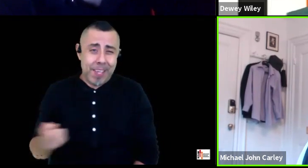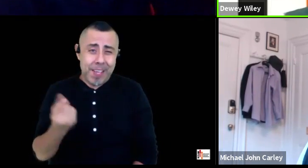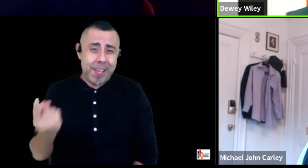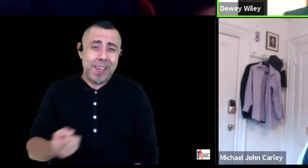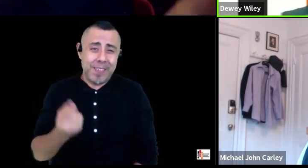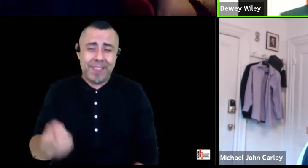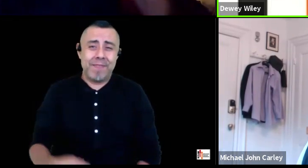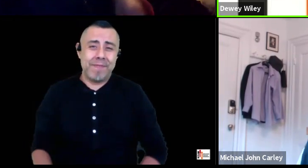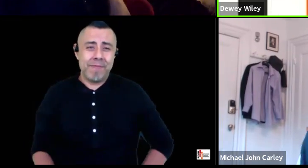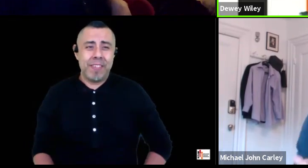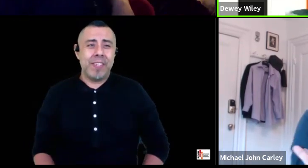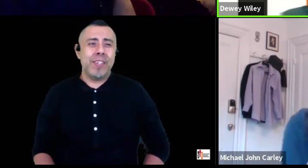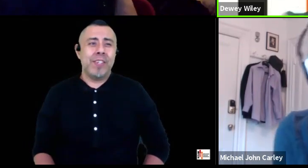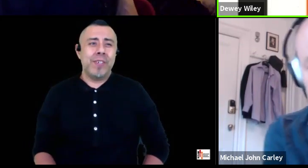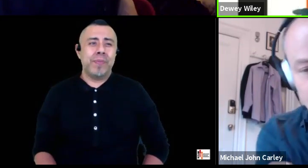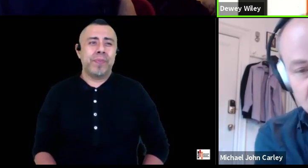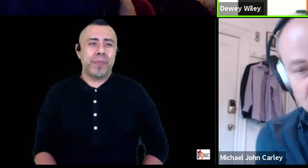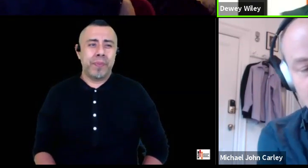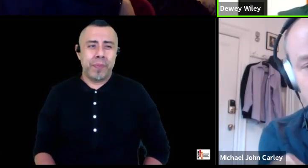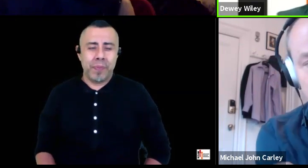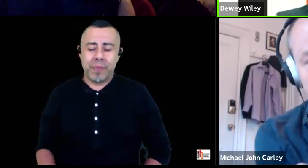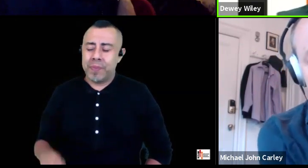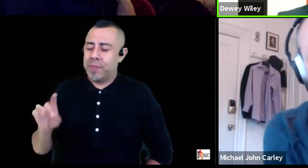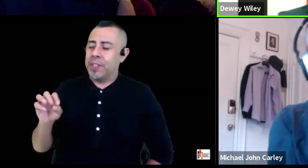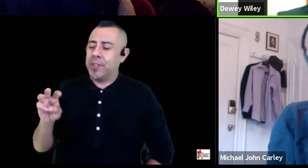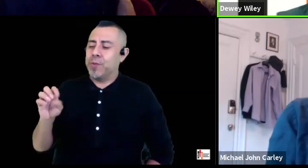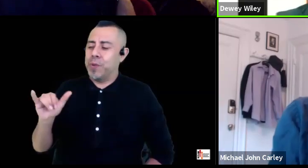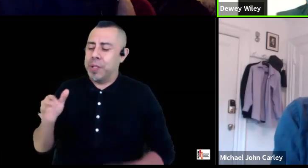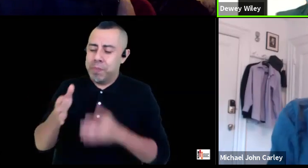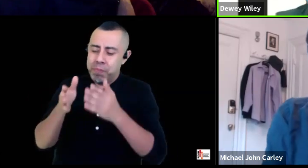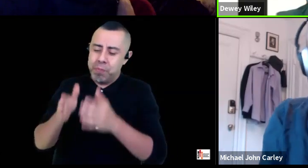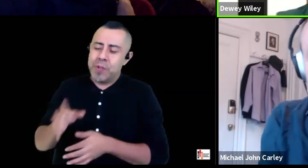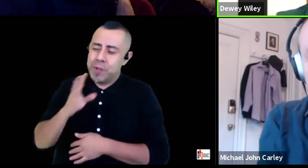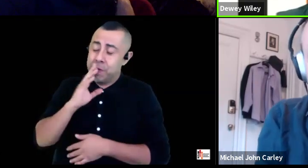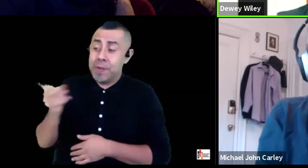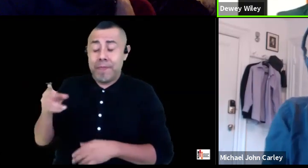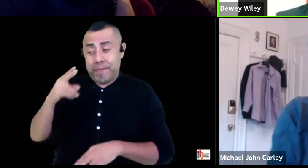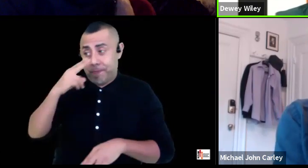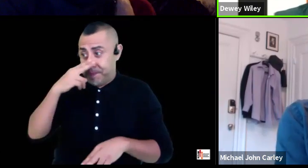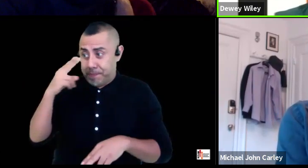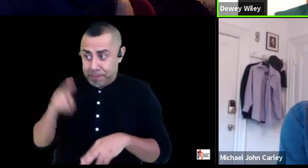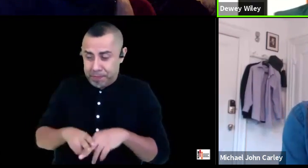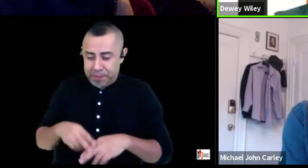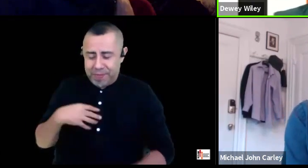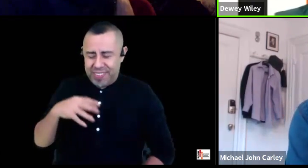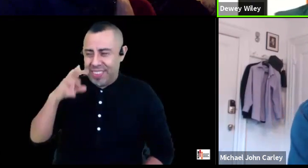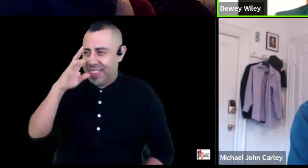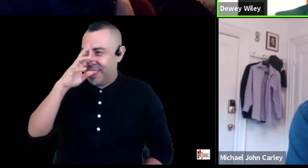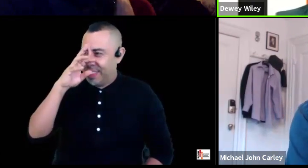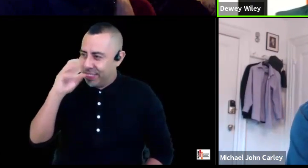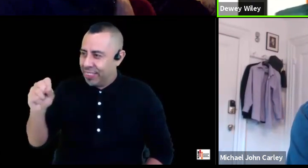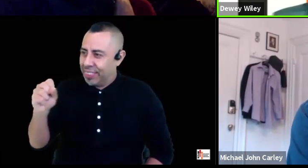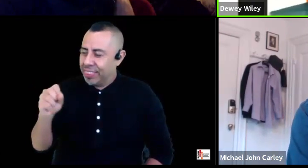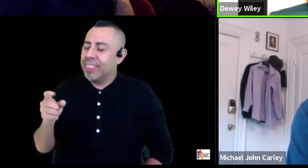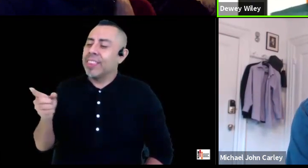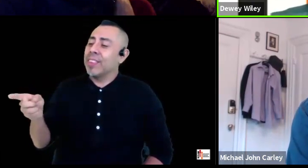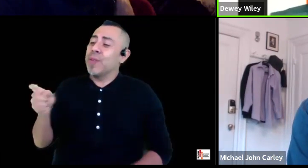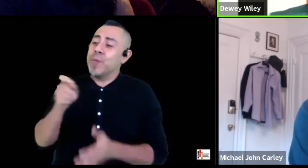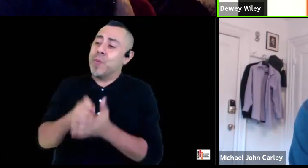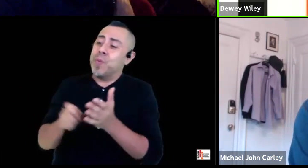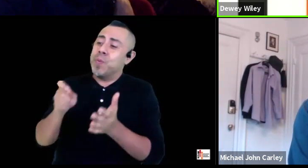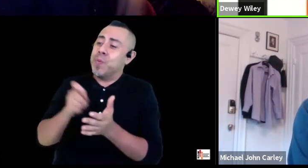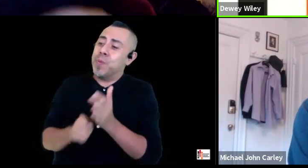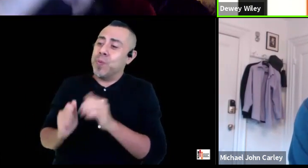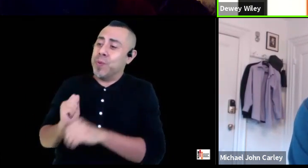it's really fun i i think it's really interesting to me too that this is set in 2000 and you wrote it in